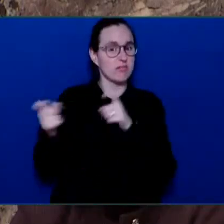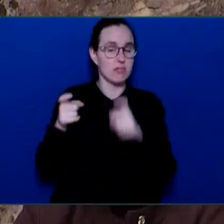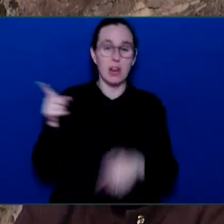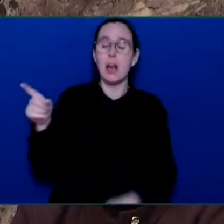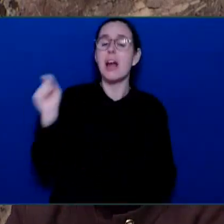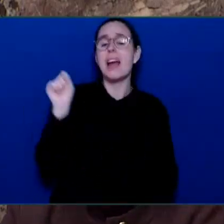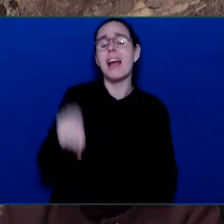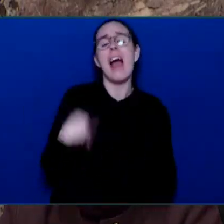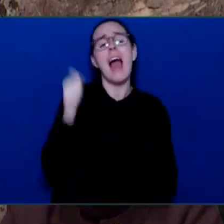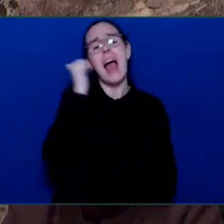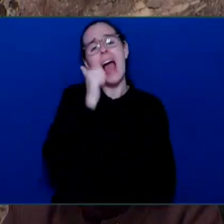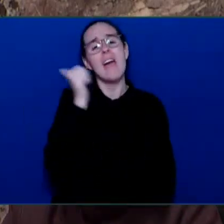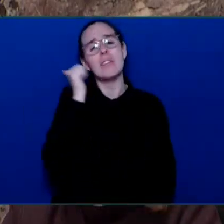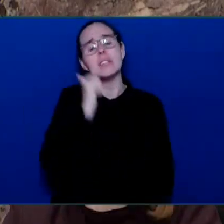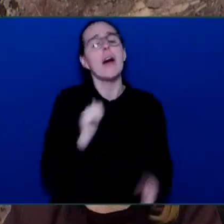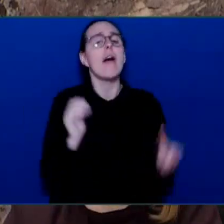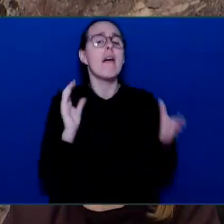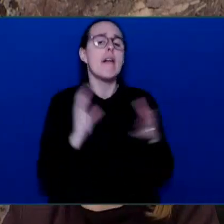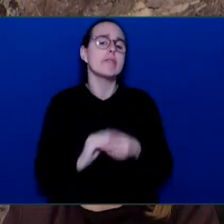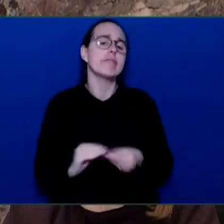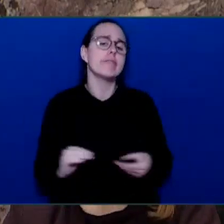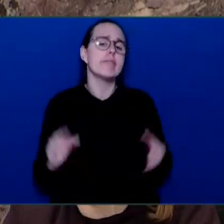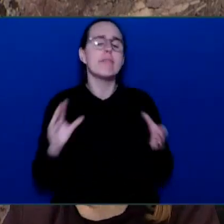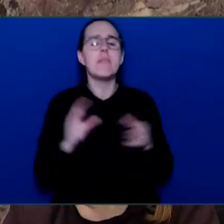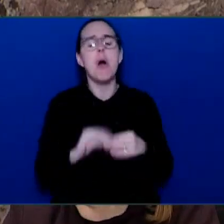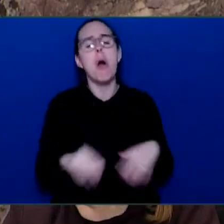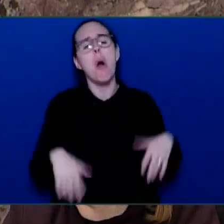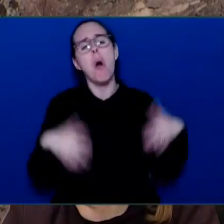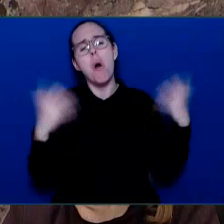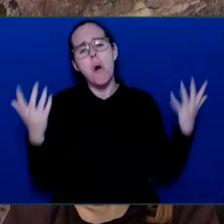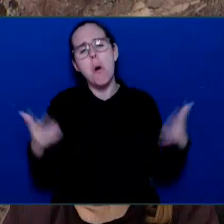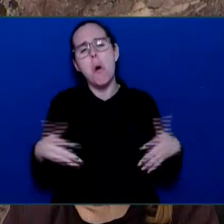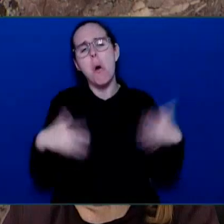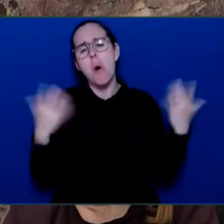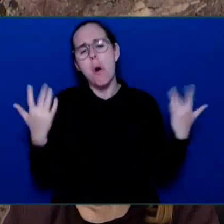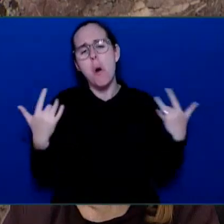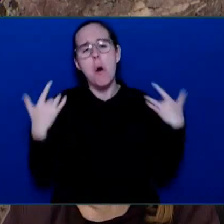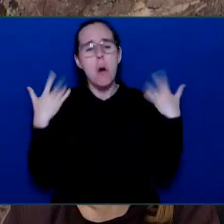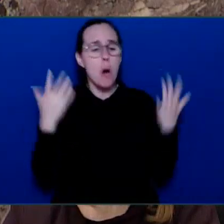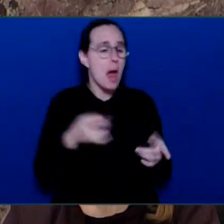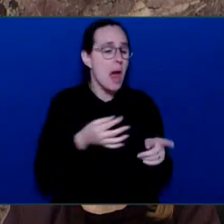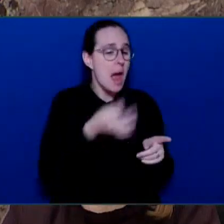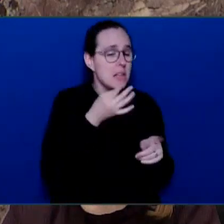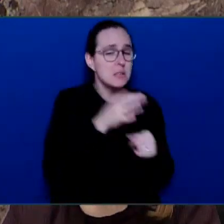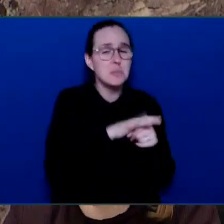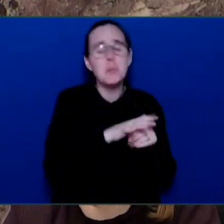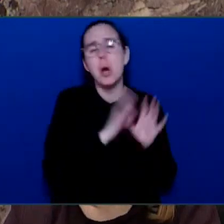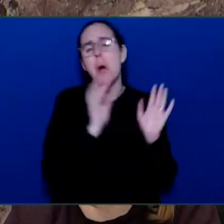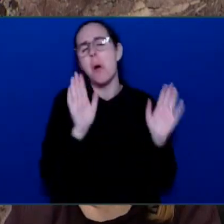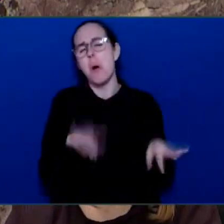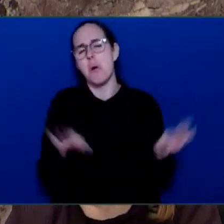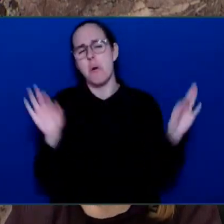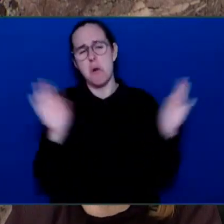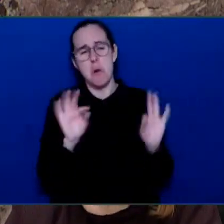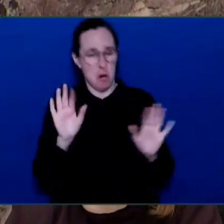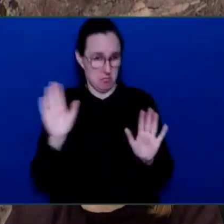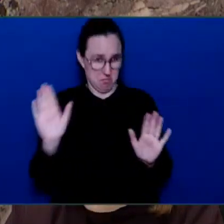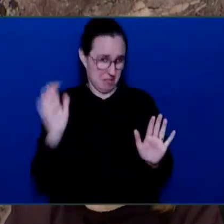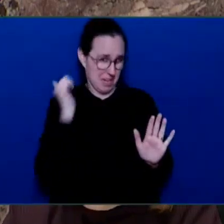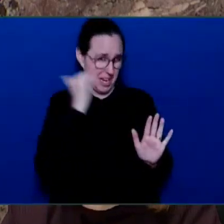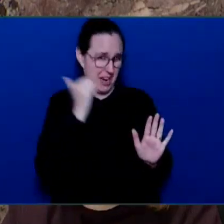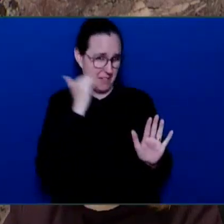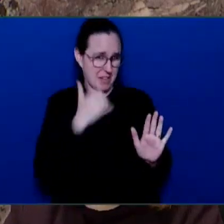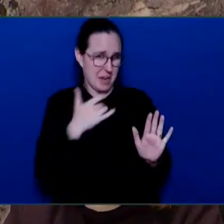experts, but let's be clear, they are using this government's own documents, and in fact